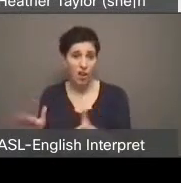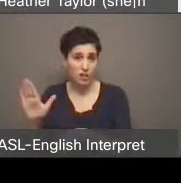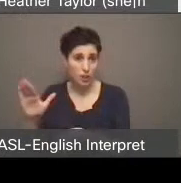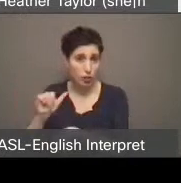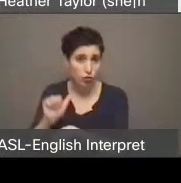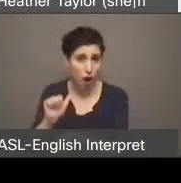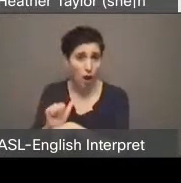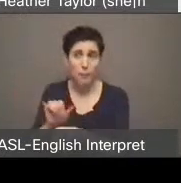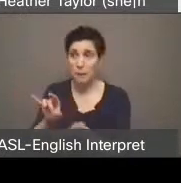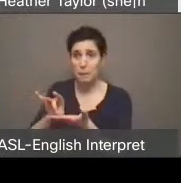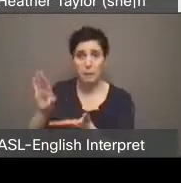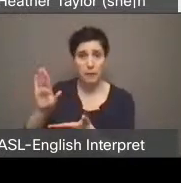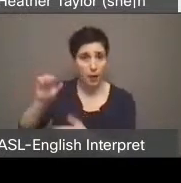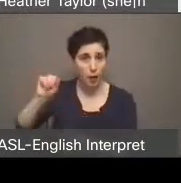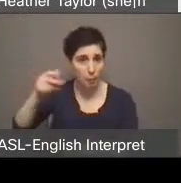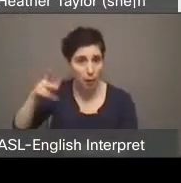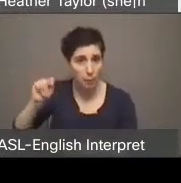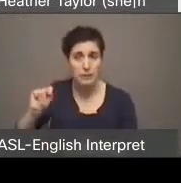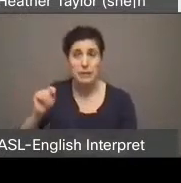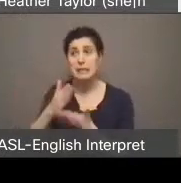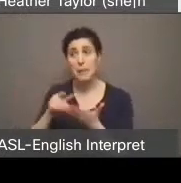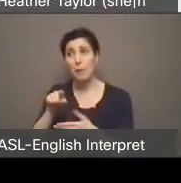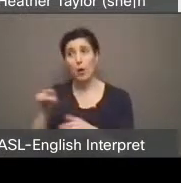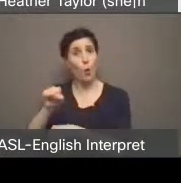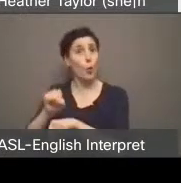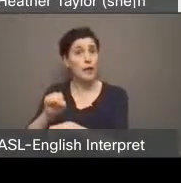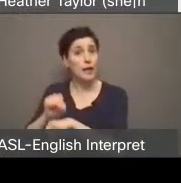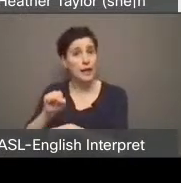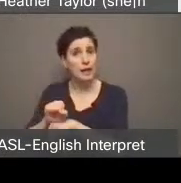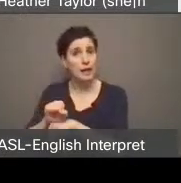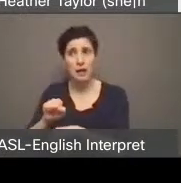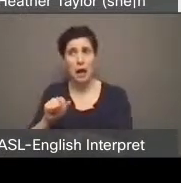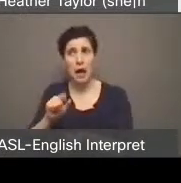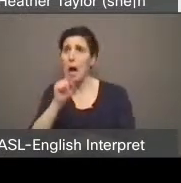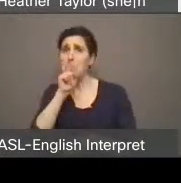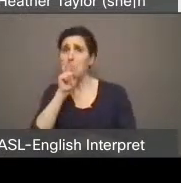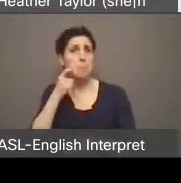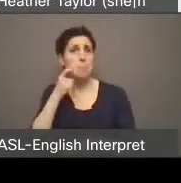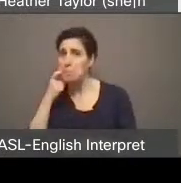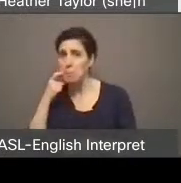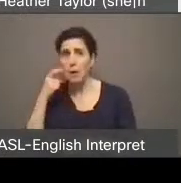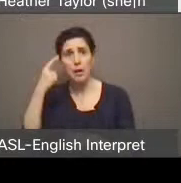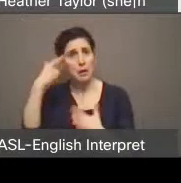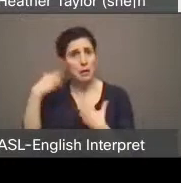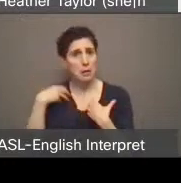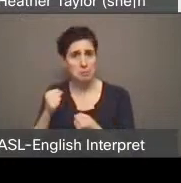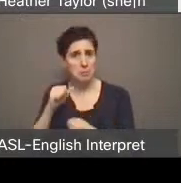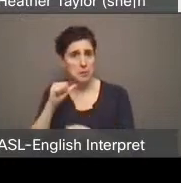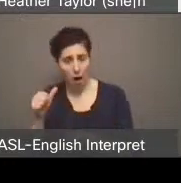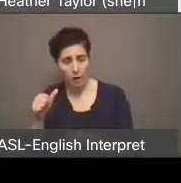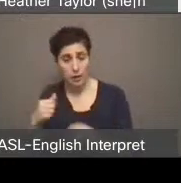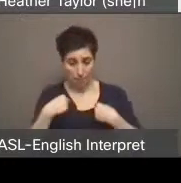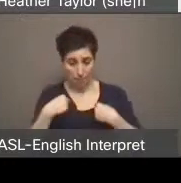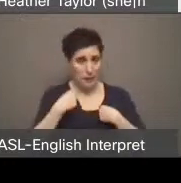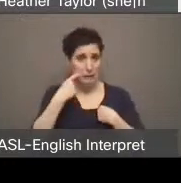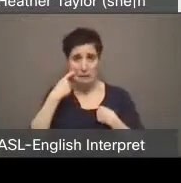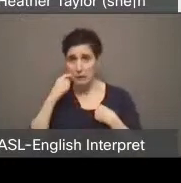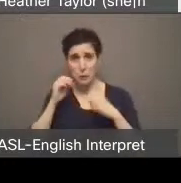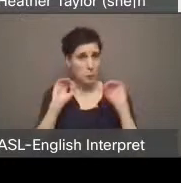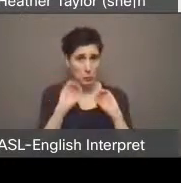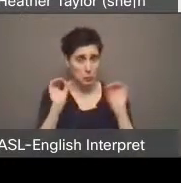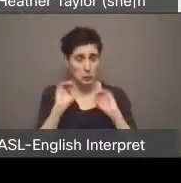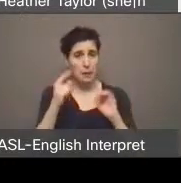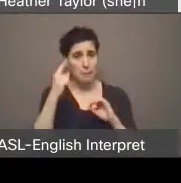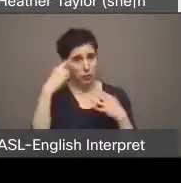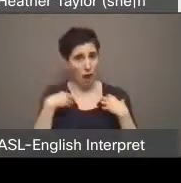Some are working. It's not even a question of substance use or mental health. If I did not have my mother, I would be one of those people too.